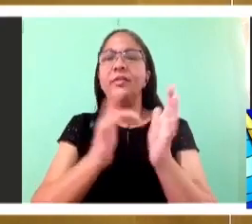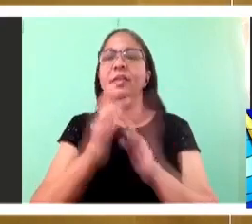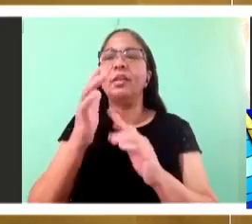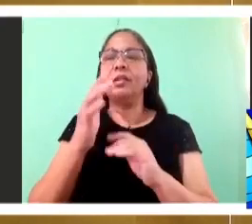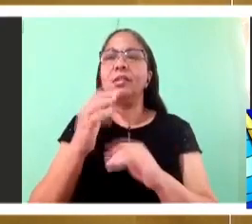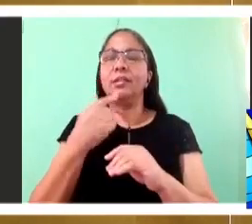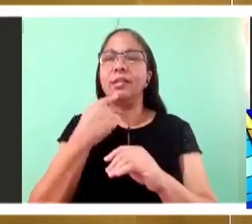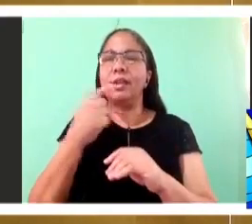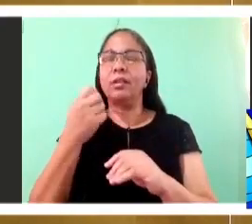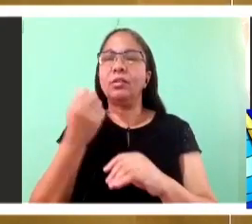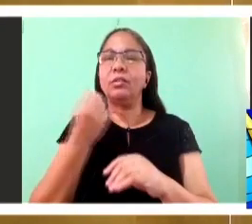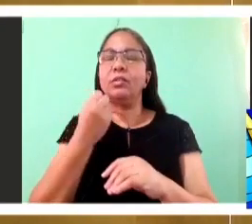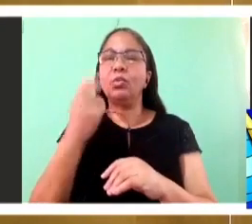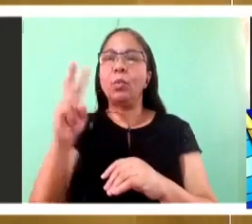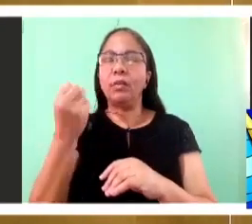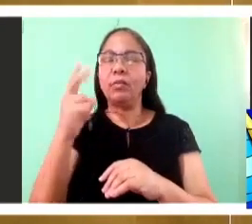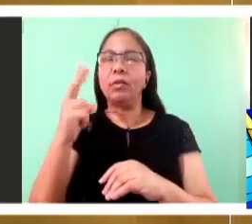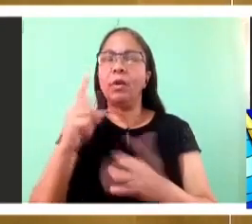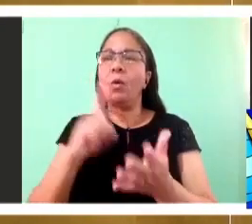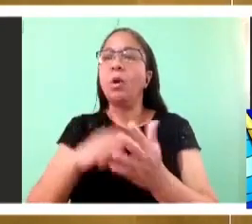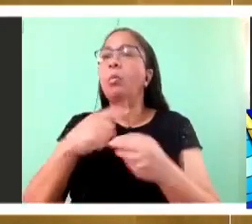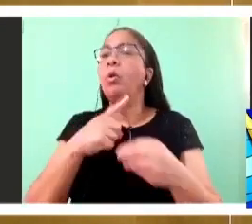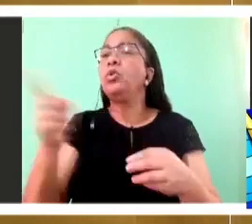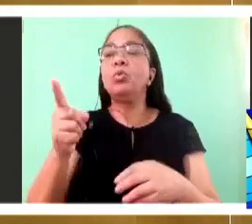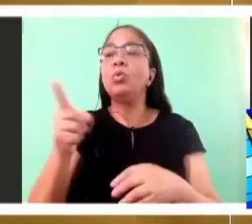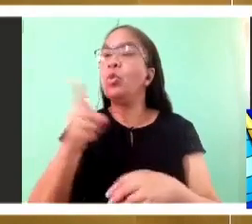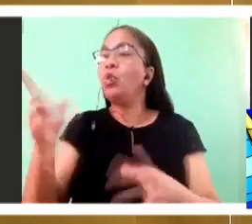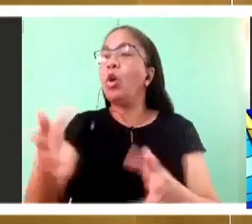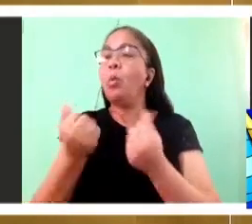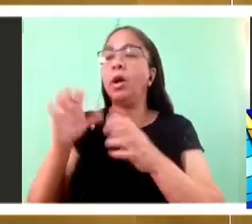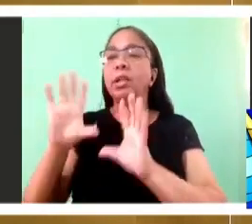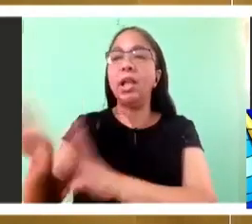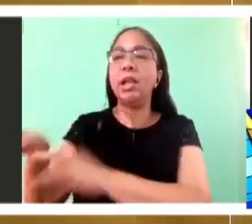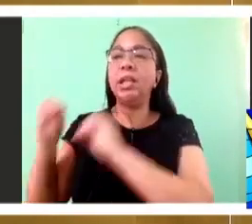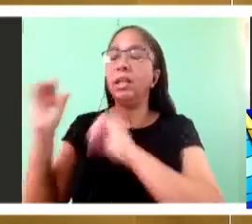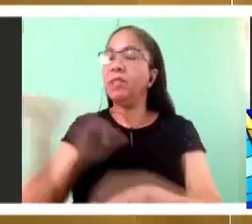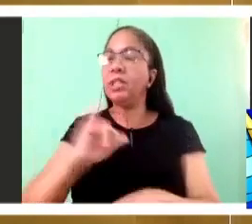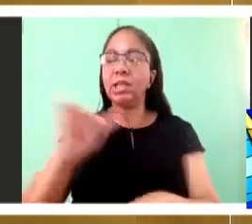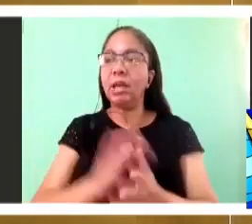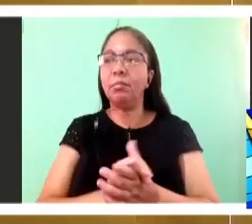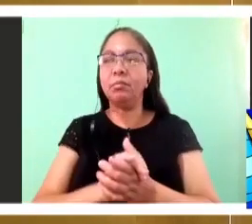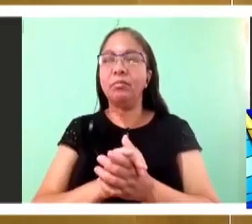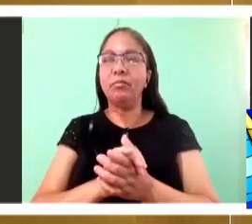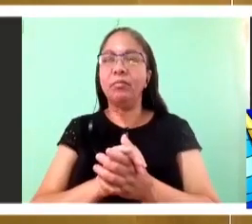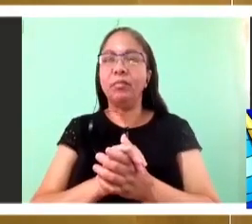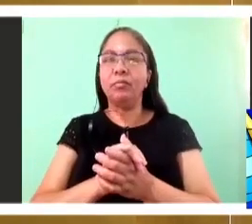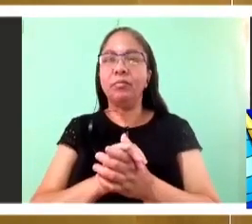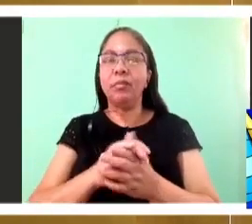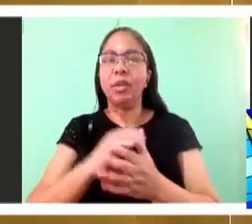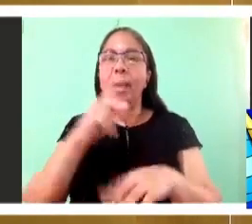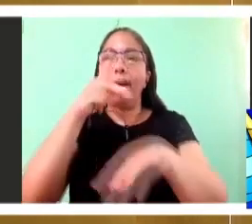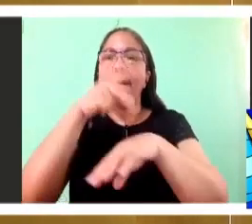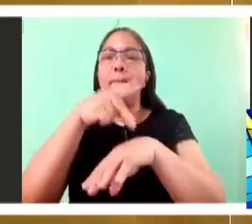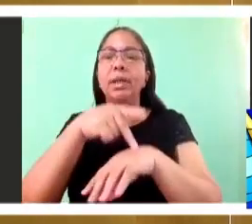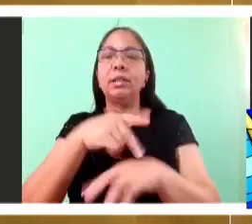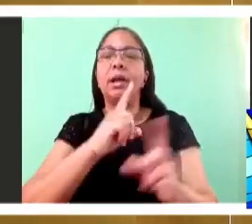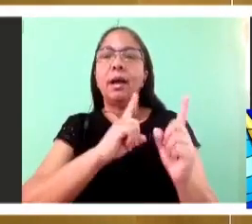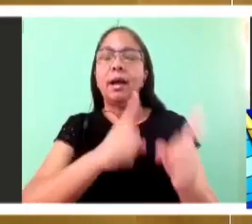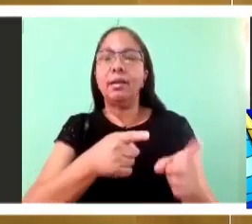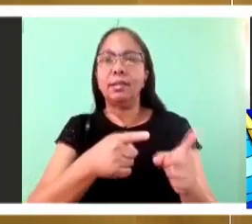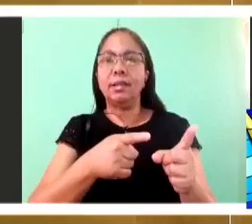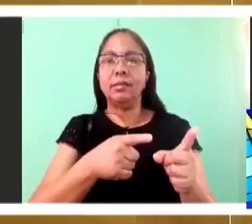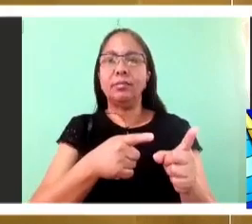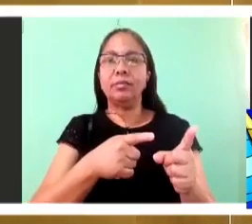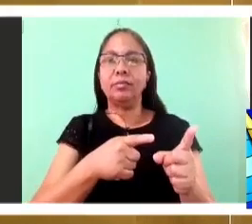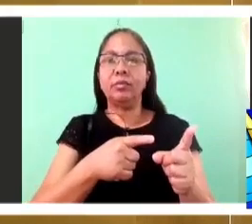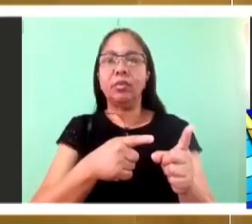answered, Lord, who shall we go to? You have the message of